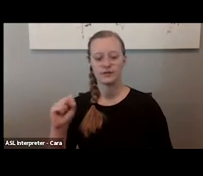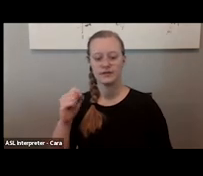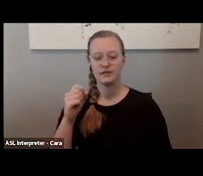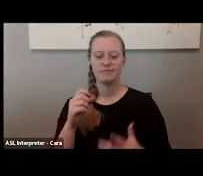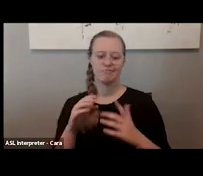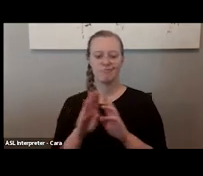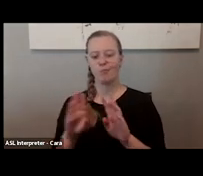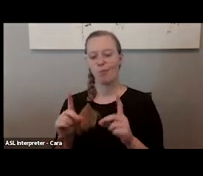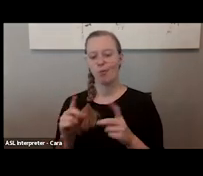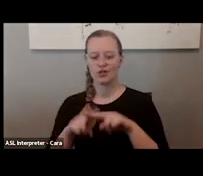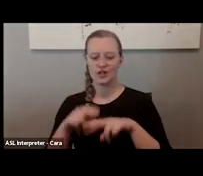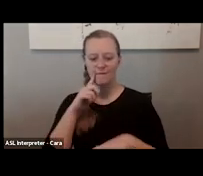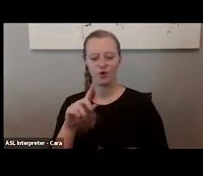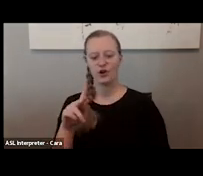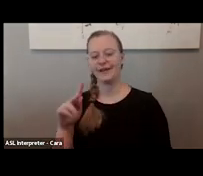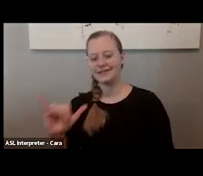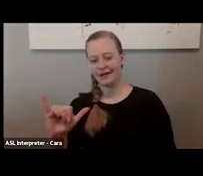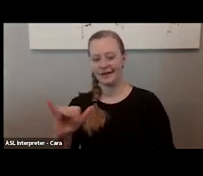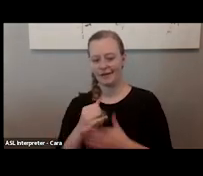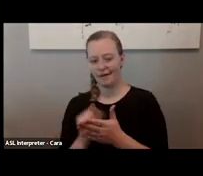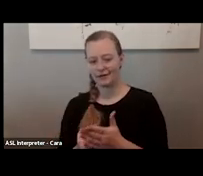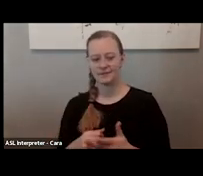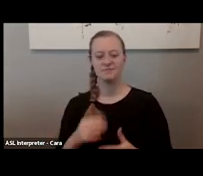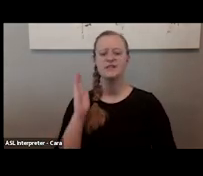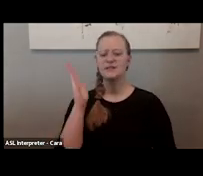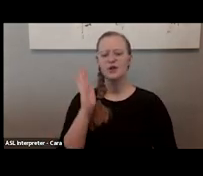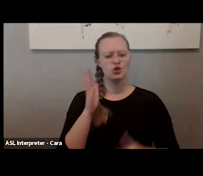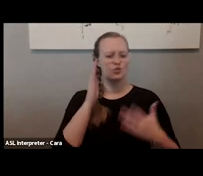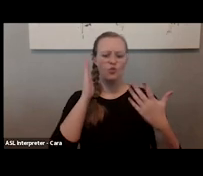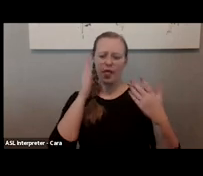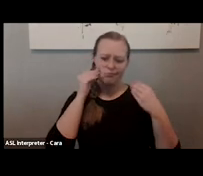need to know to have productive legislative Zoom meetings.